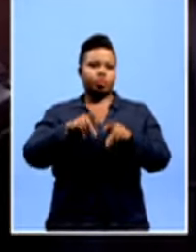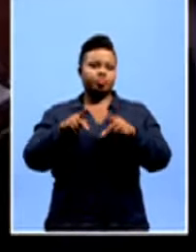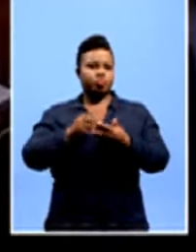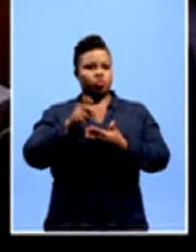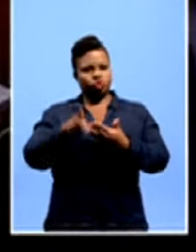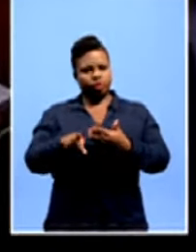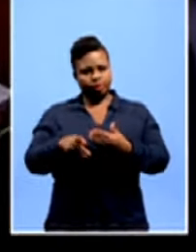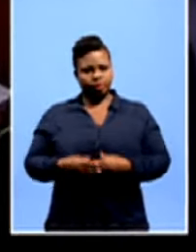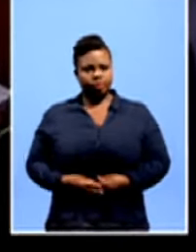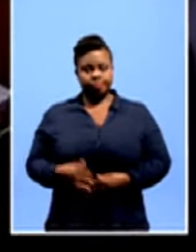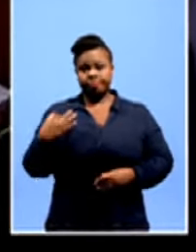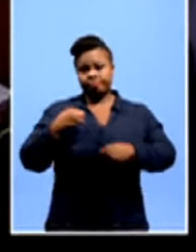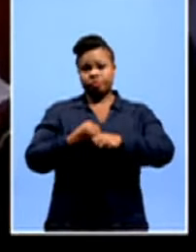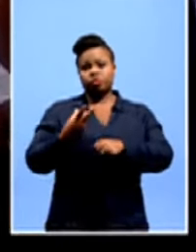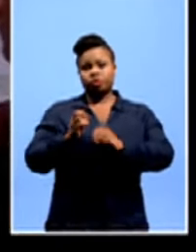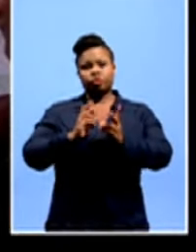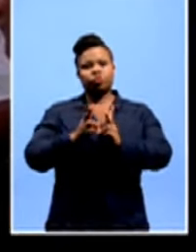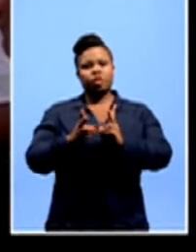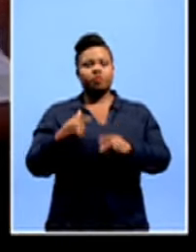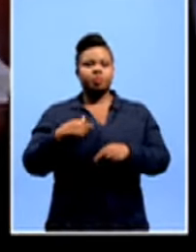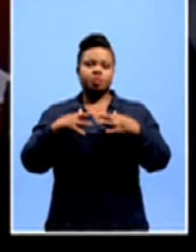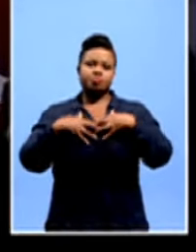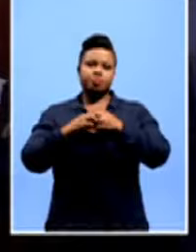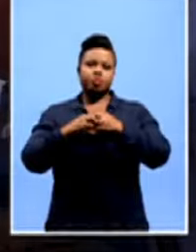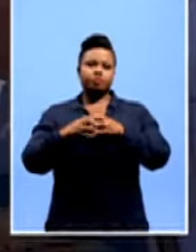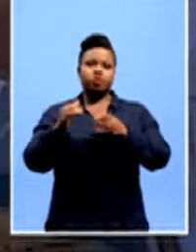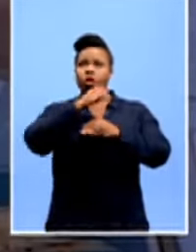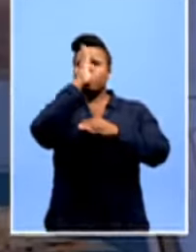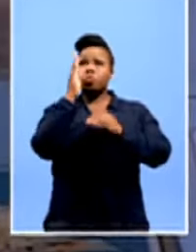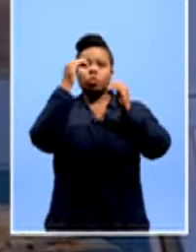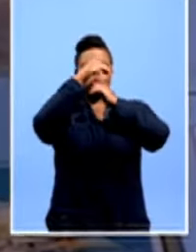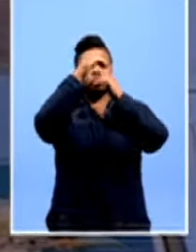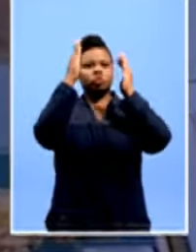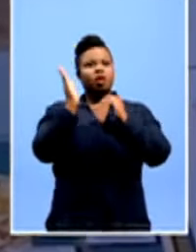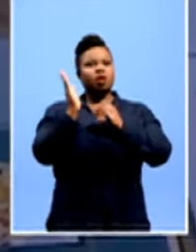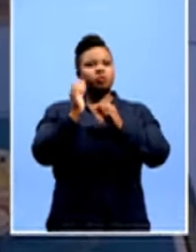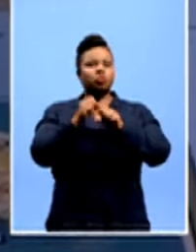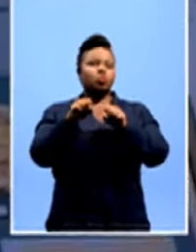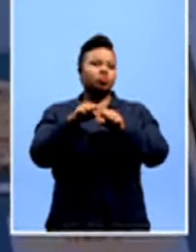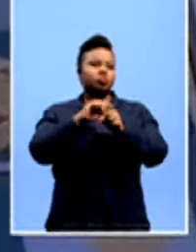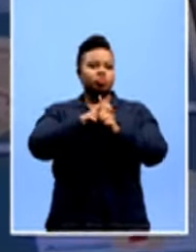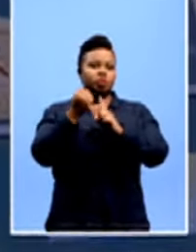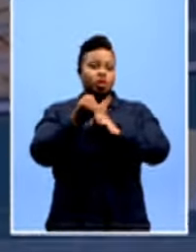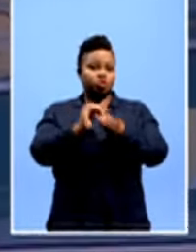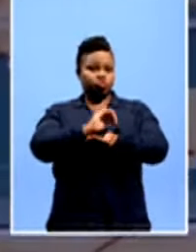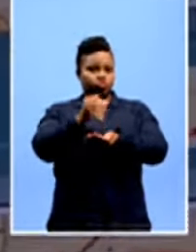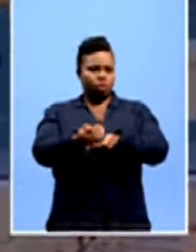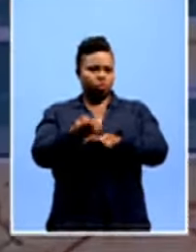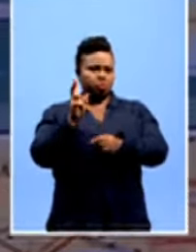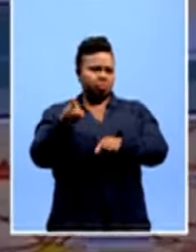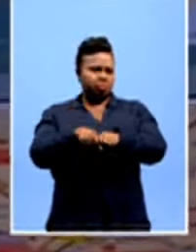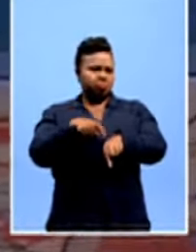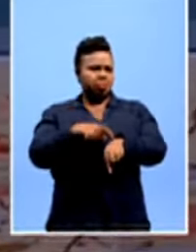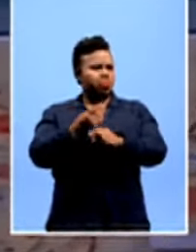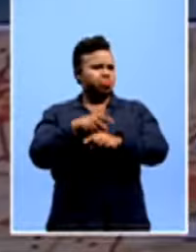projects. In 2012, I started the Blue Sky Society Trust. It was around this time that I also started hearing